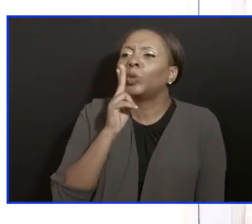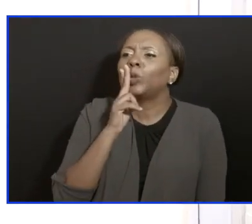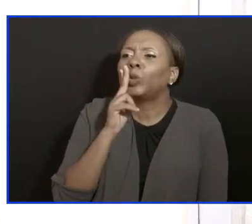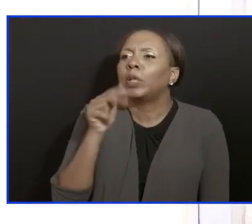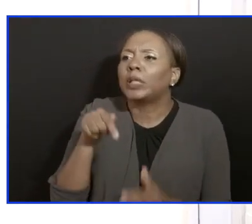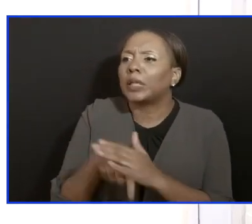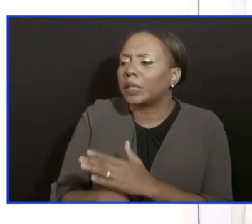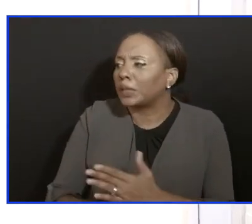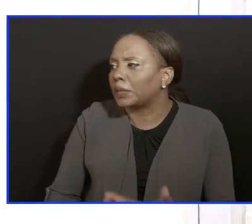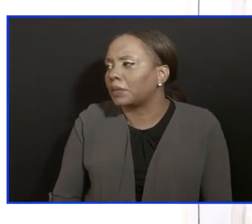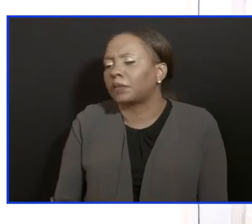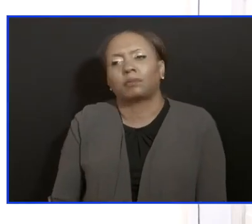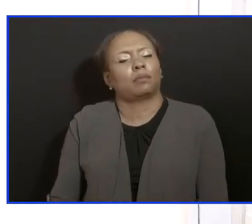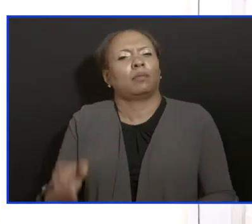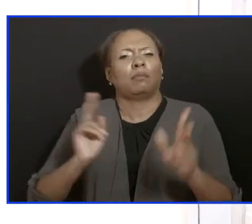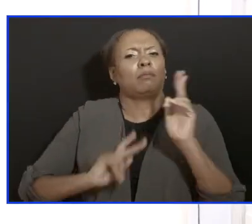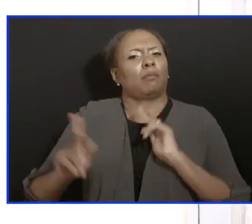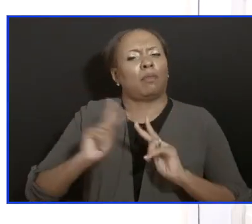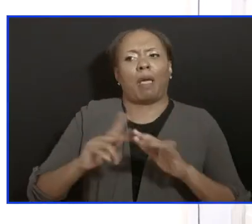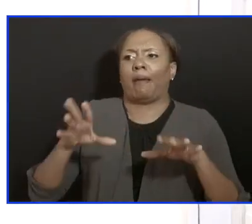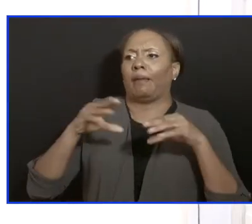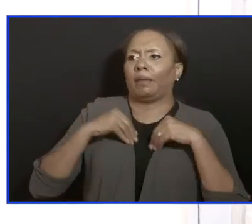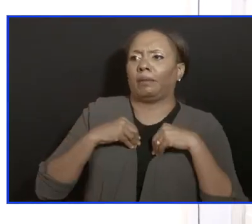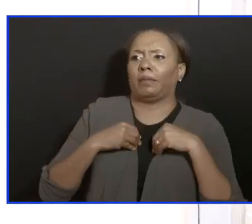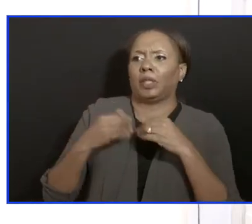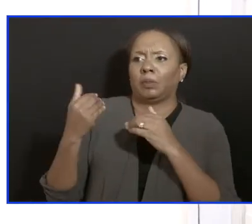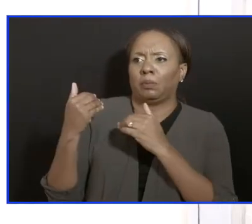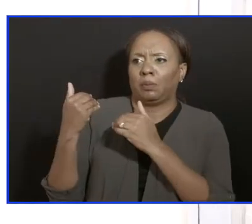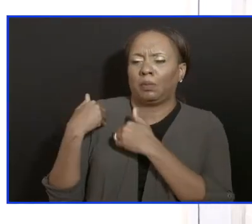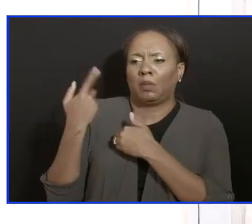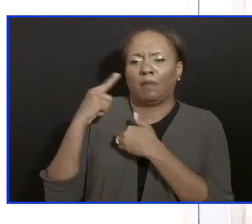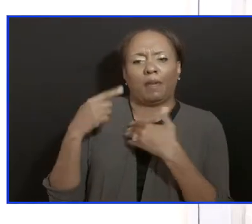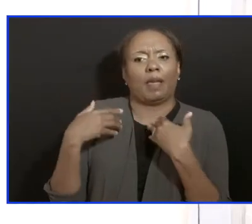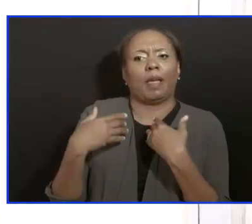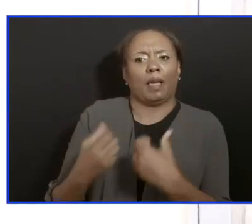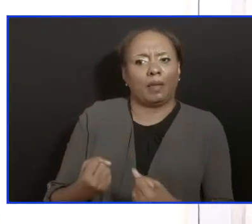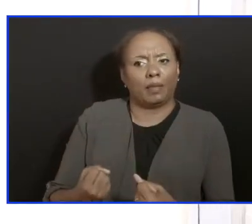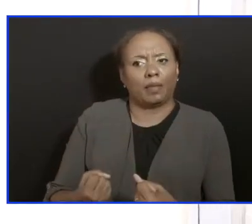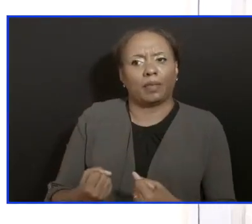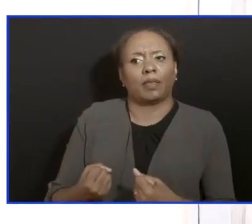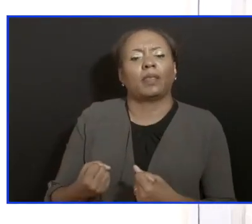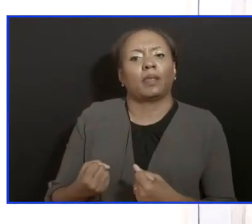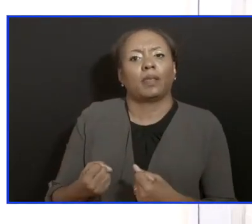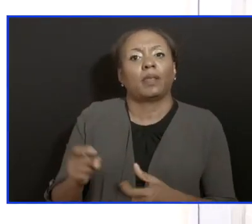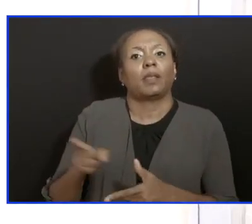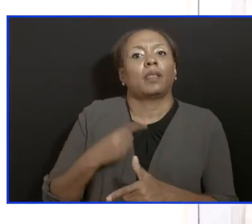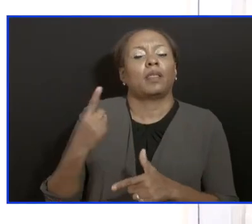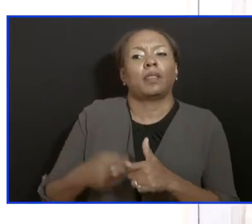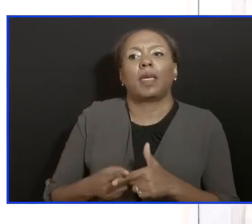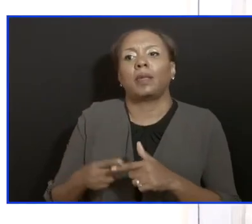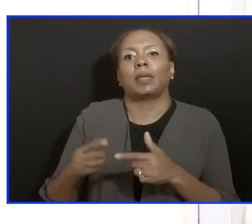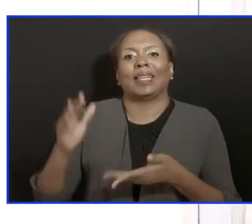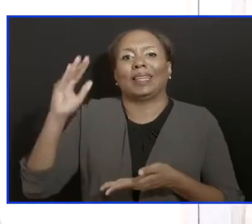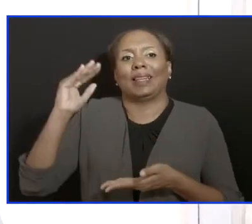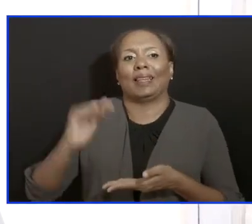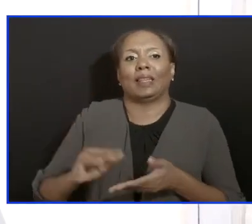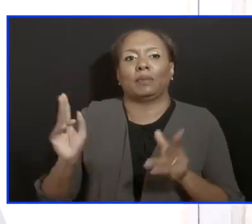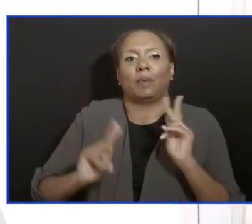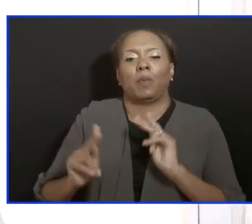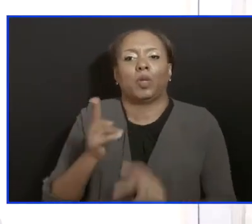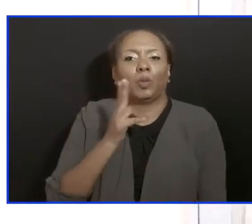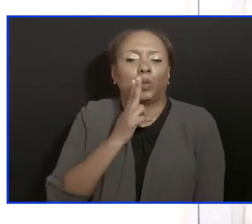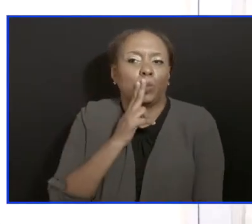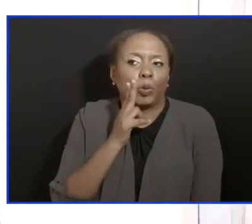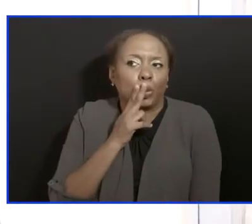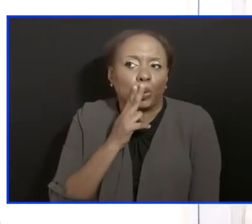take individual responsibility for their health that we started to see a reduction in the number of smokers. And in almost every